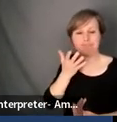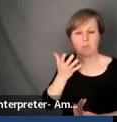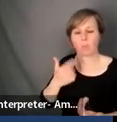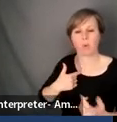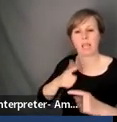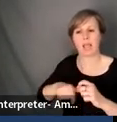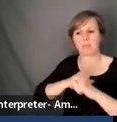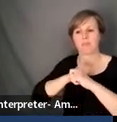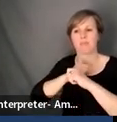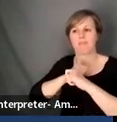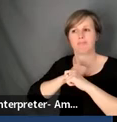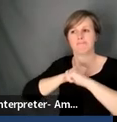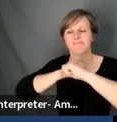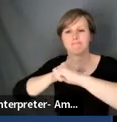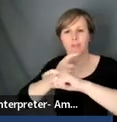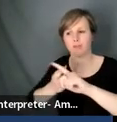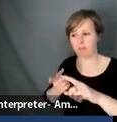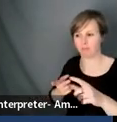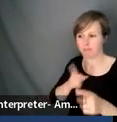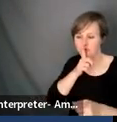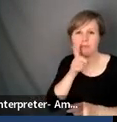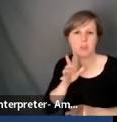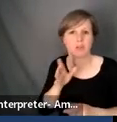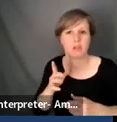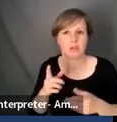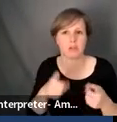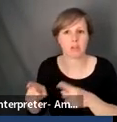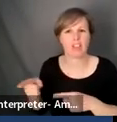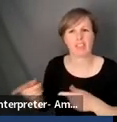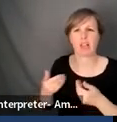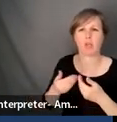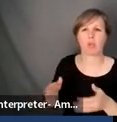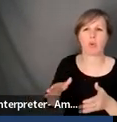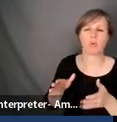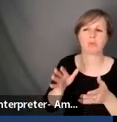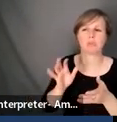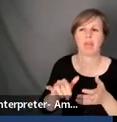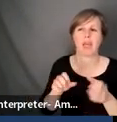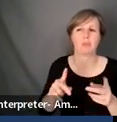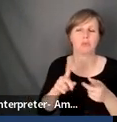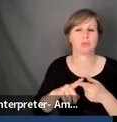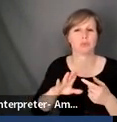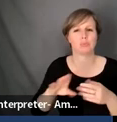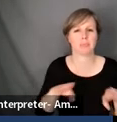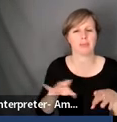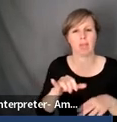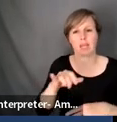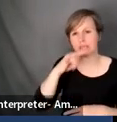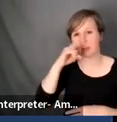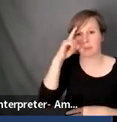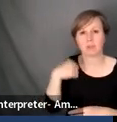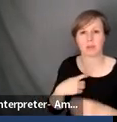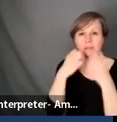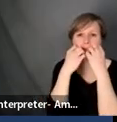And unfortunately they lose the privilege of being children because we have to protect them.